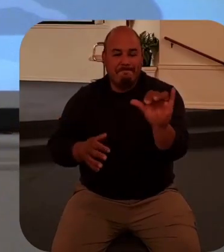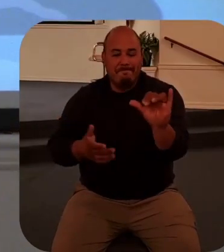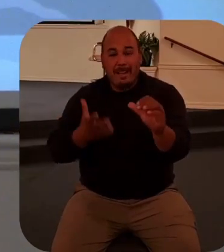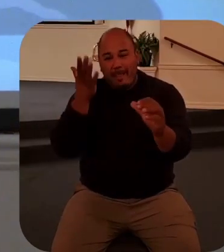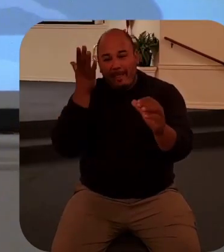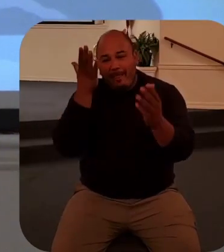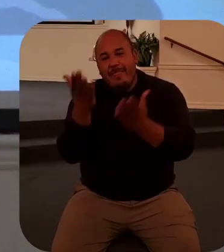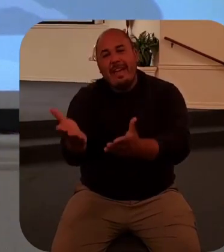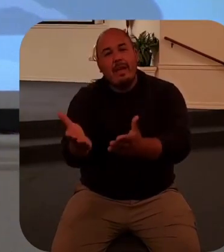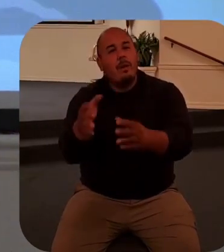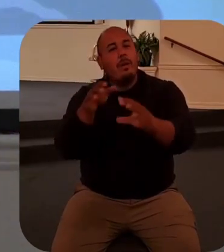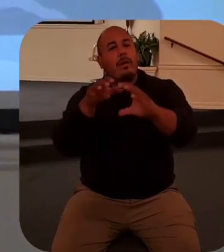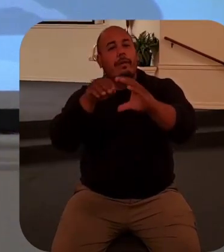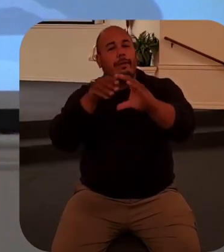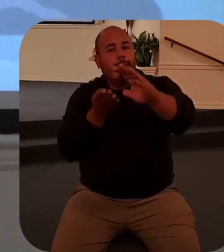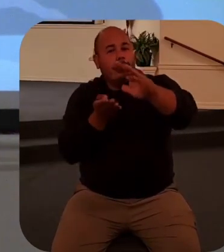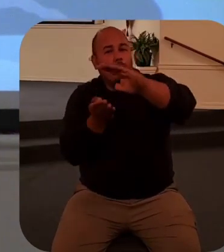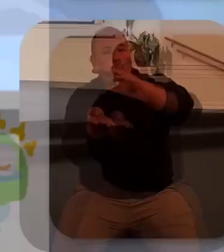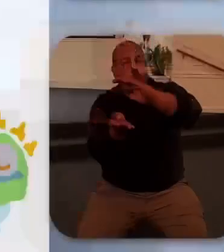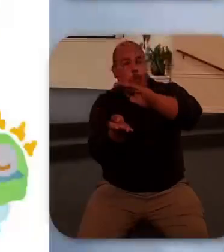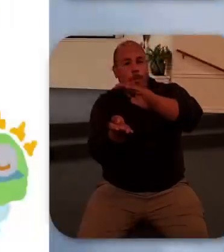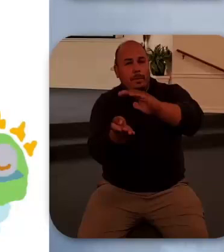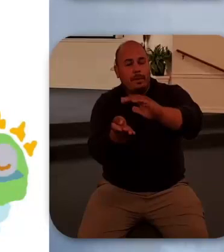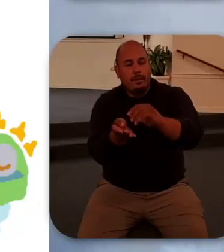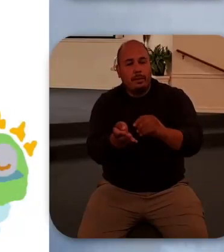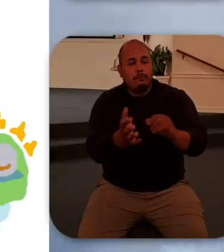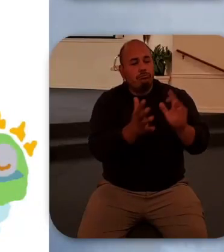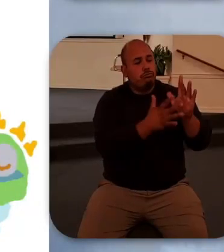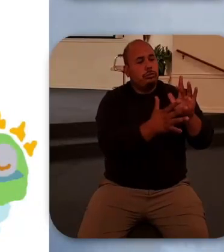Jesus said take away the stone